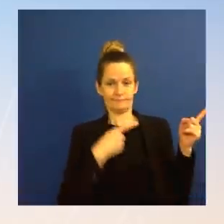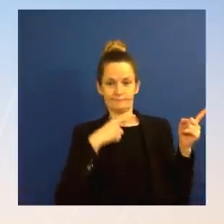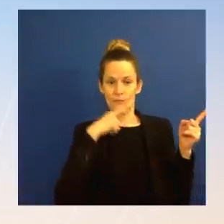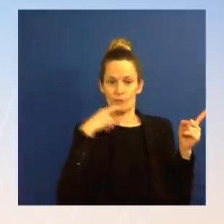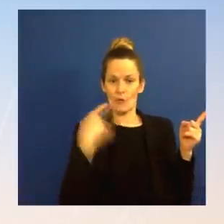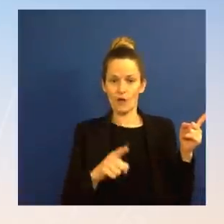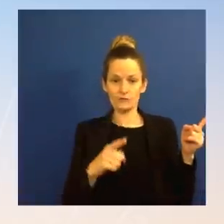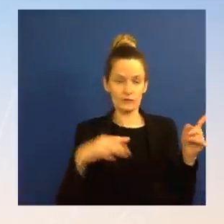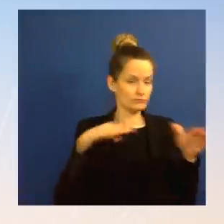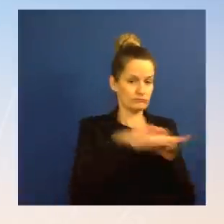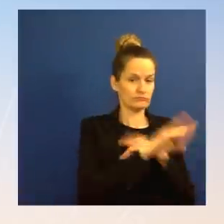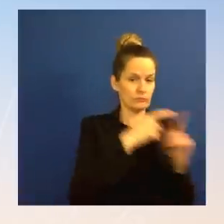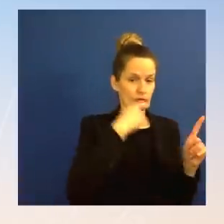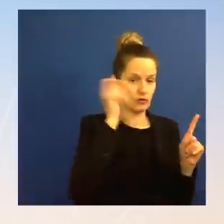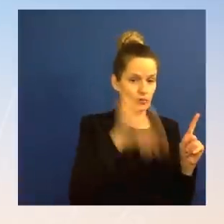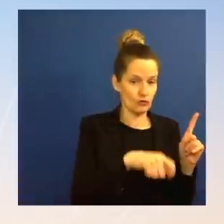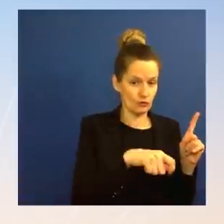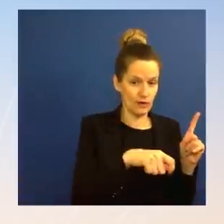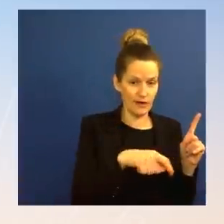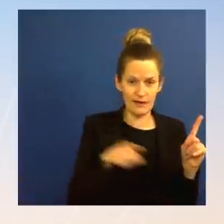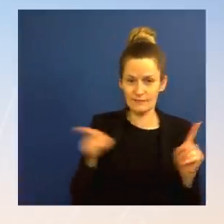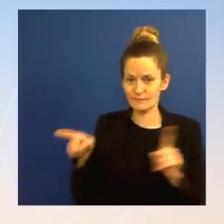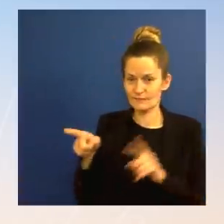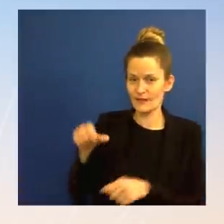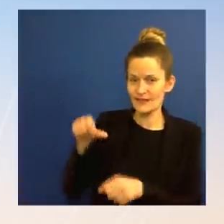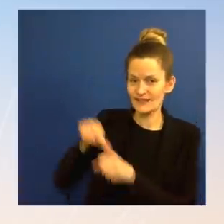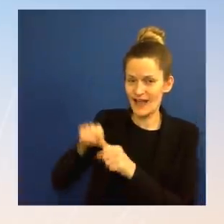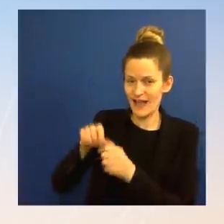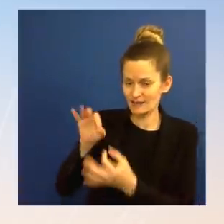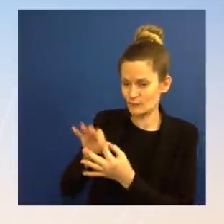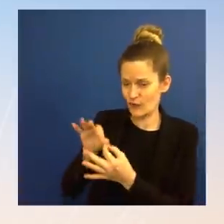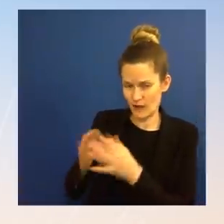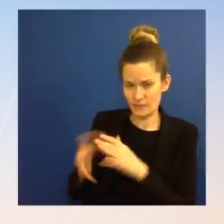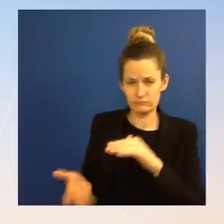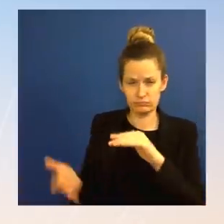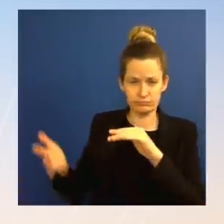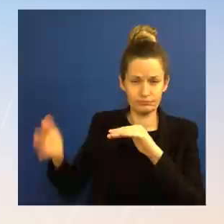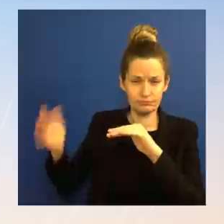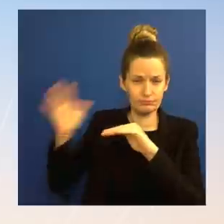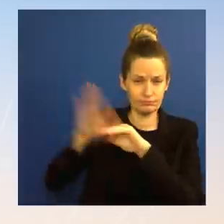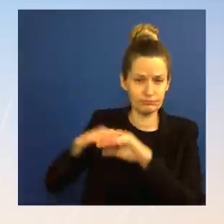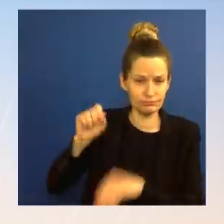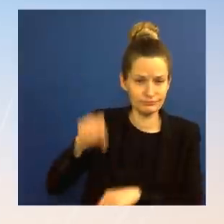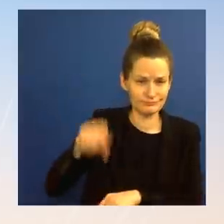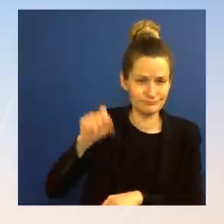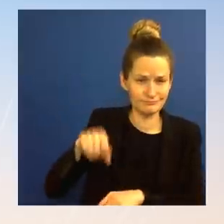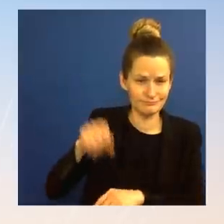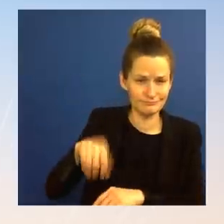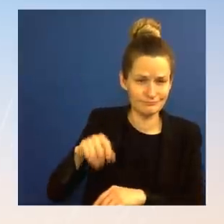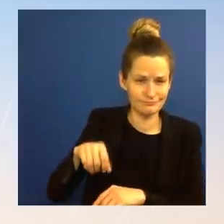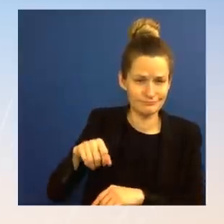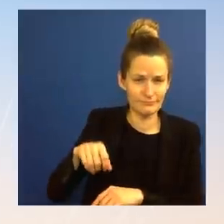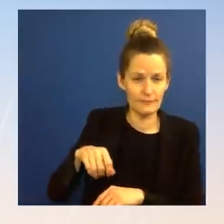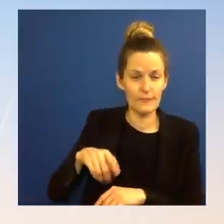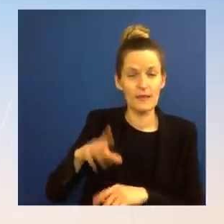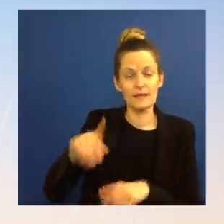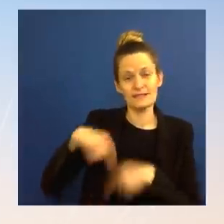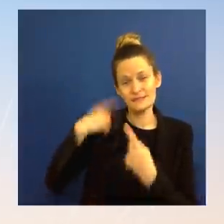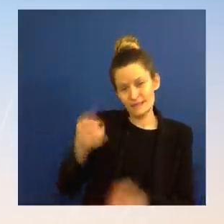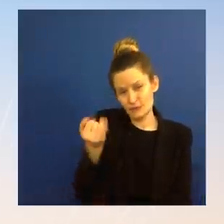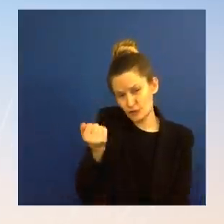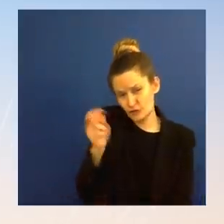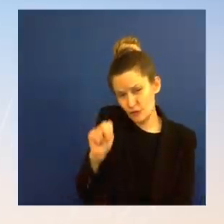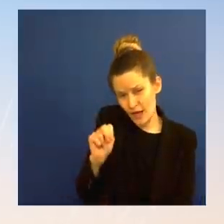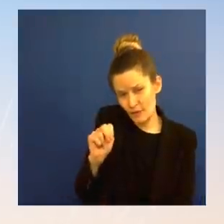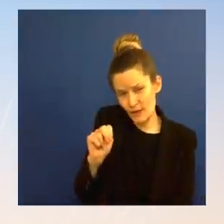There is widespread consensus that the sharp run-up of energy prices since January was caused by the building of Putin's troops